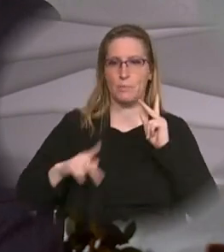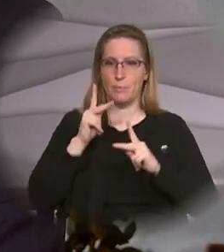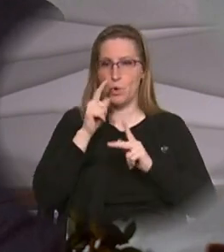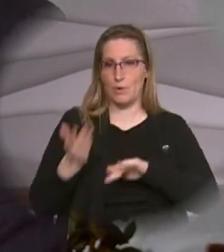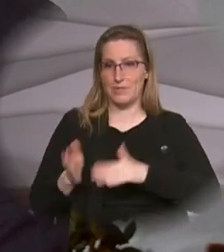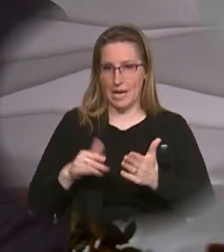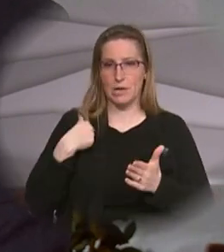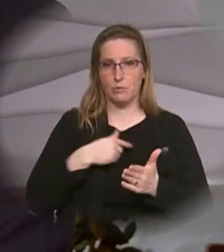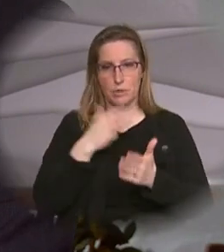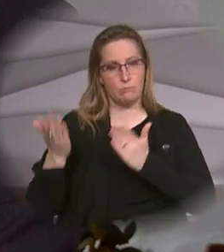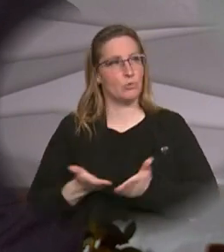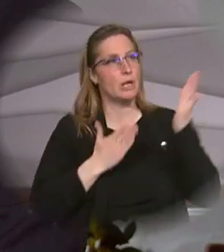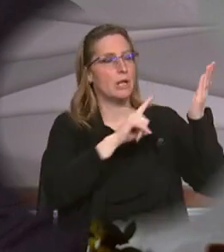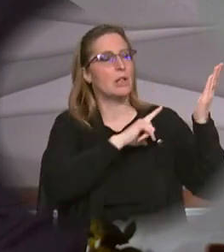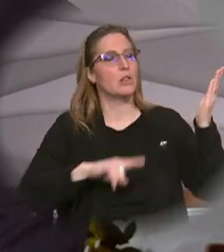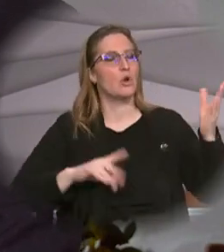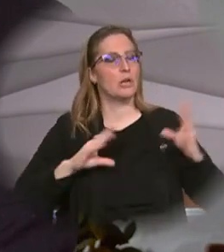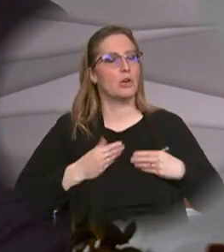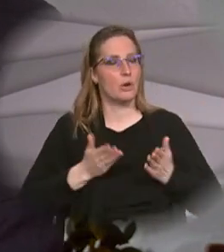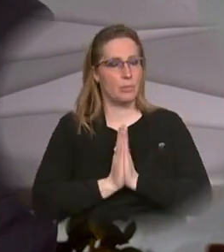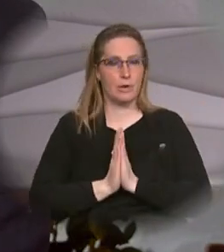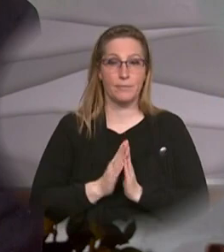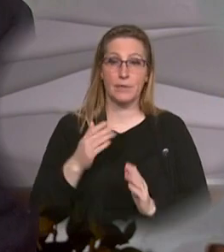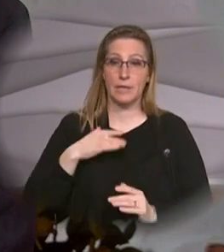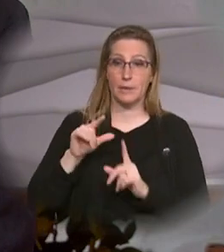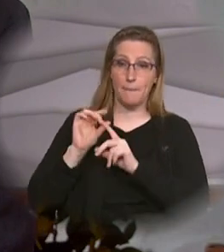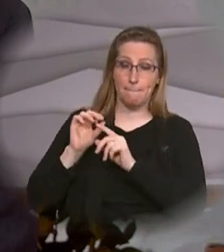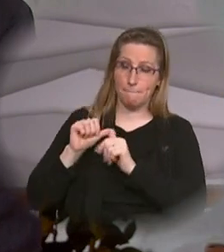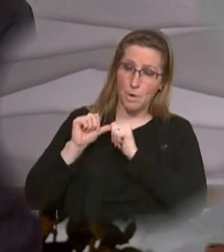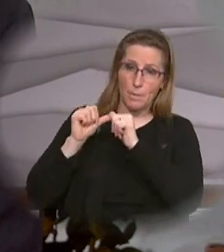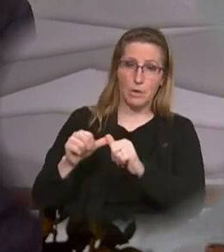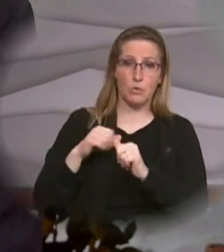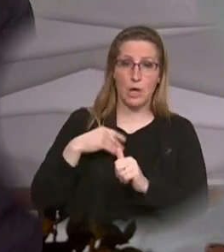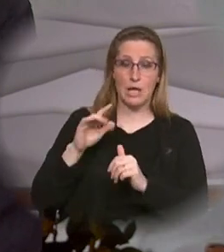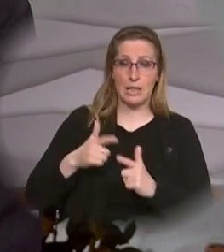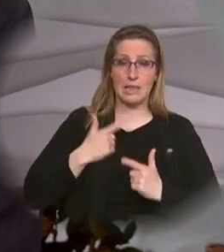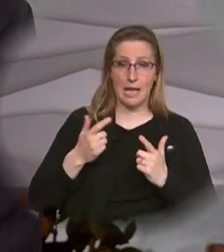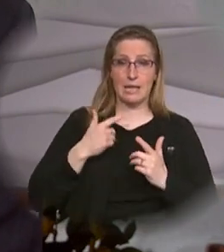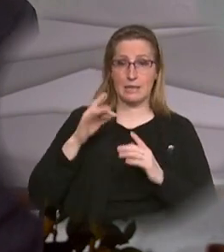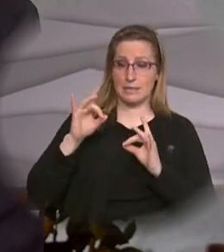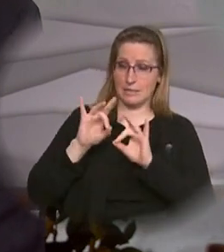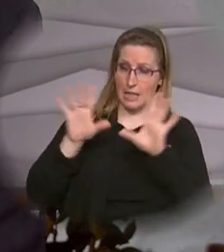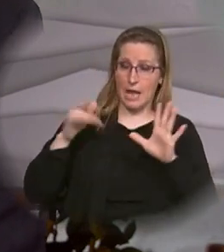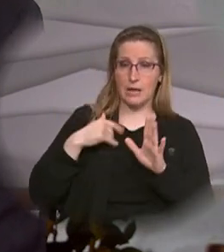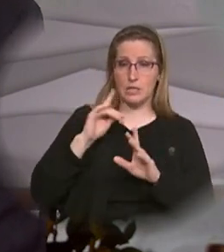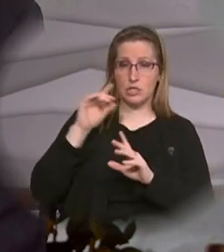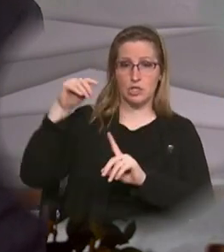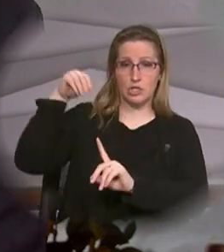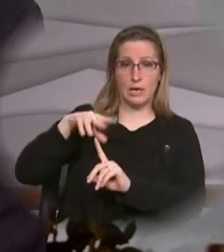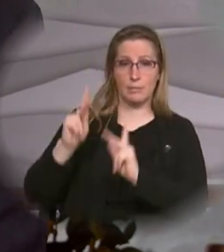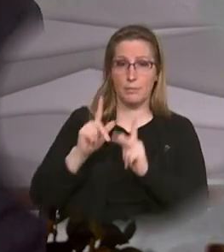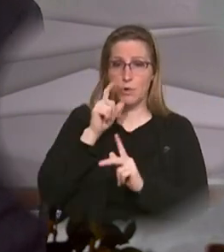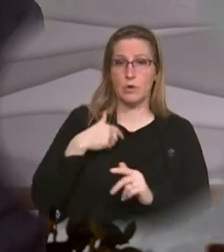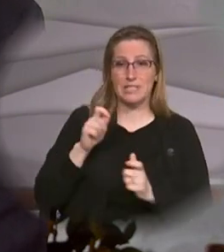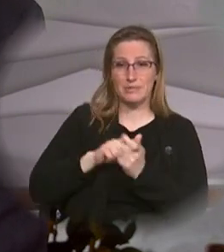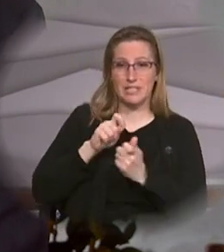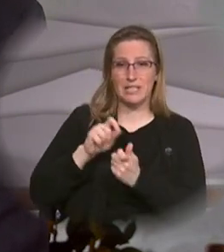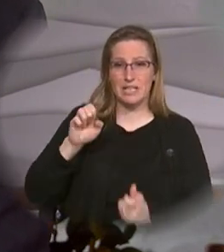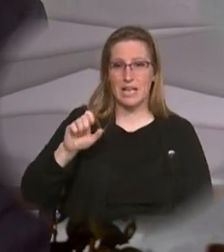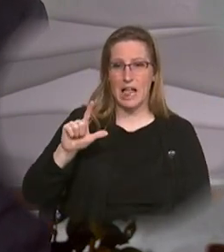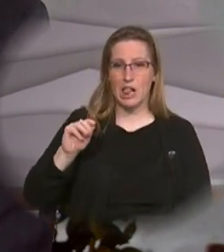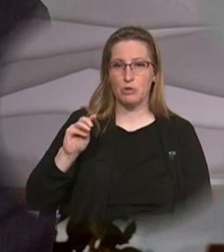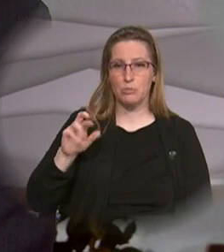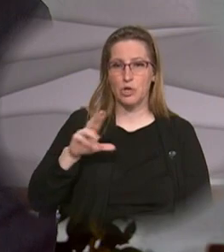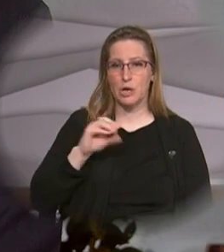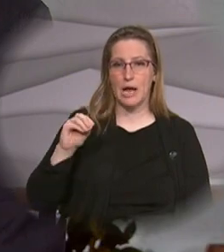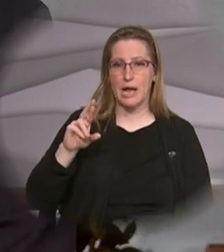Lord, hear our prayer that perpetual light now shines upon all who have entered eternal life especially Elmer and Rita Camas